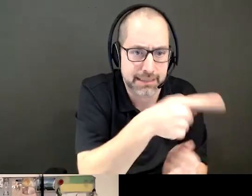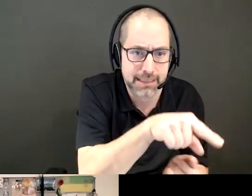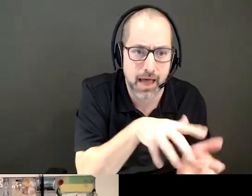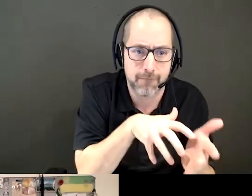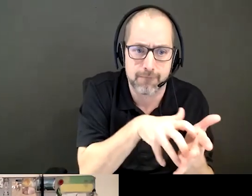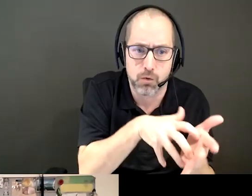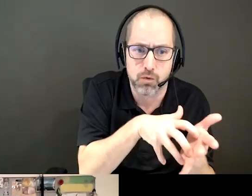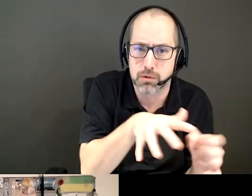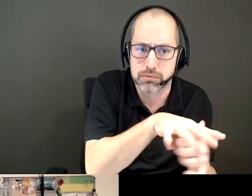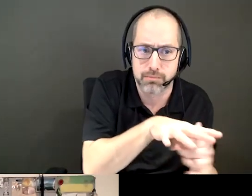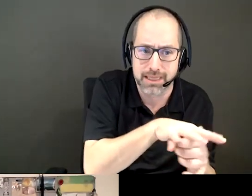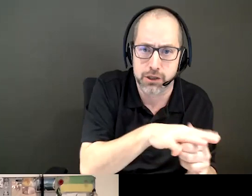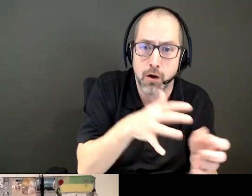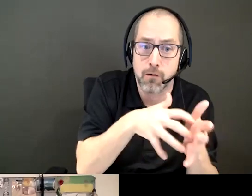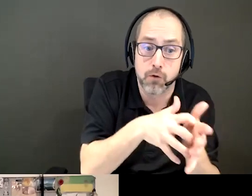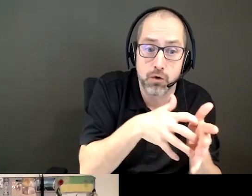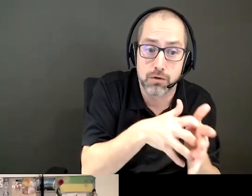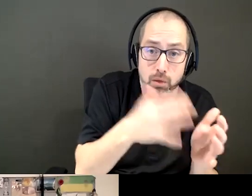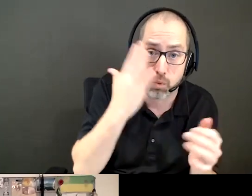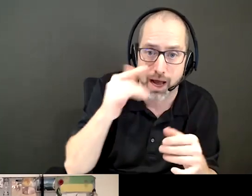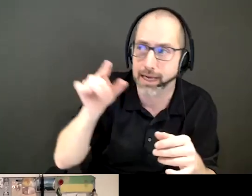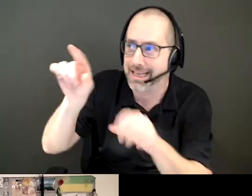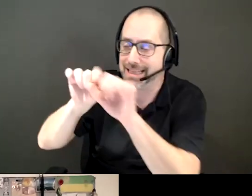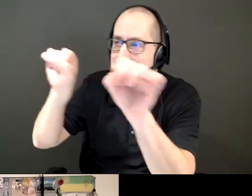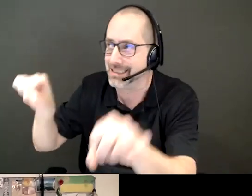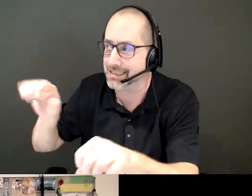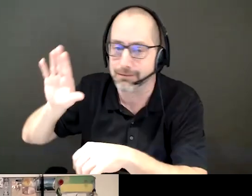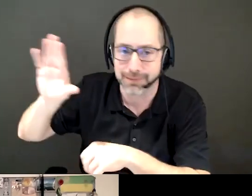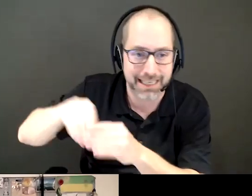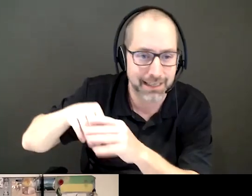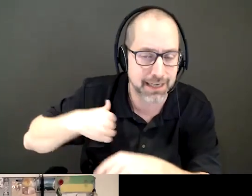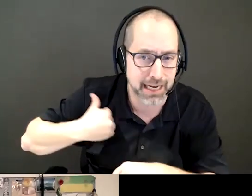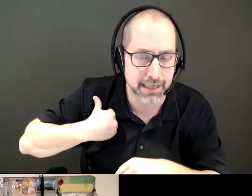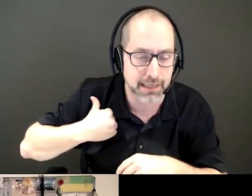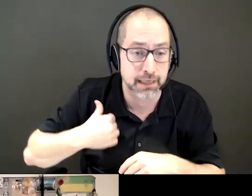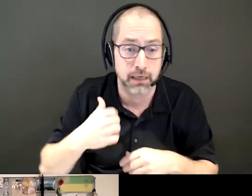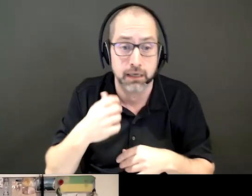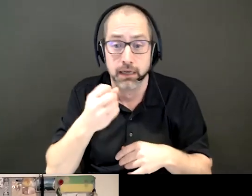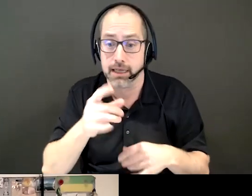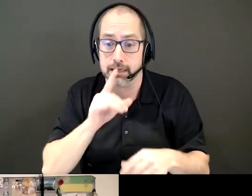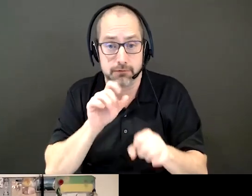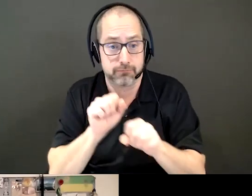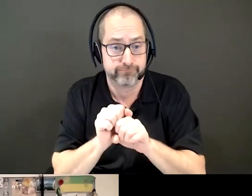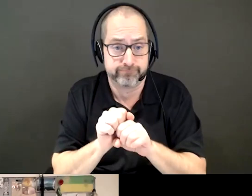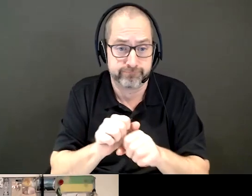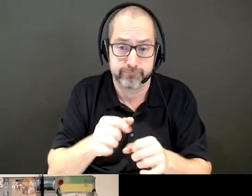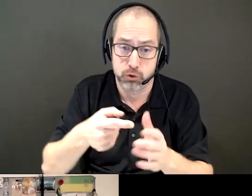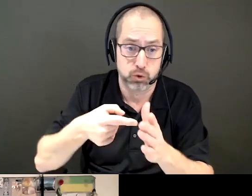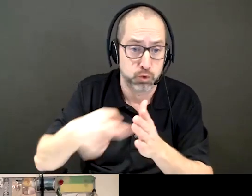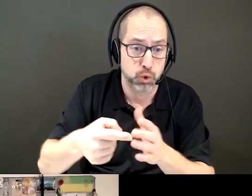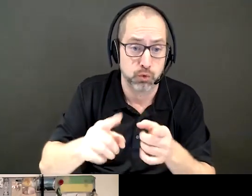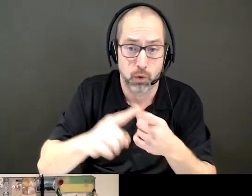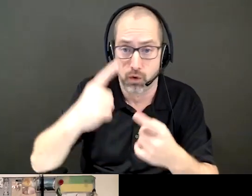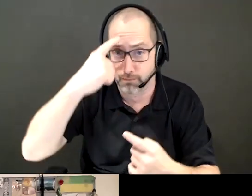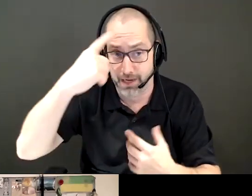by the systems that we have in Canada, Indigenous people with disabilities. This is particularly true in the instance of mental